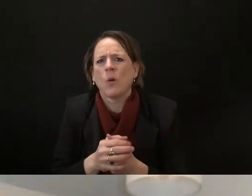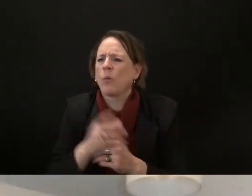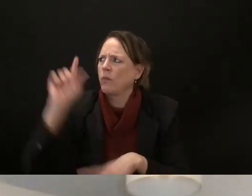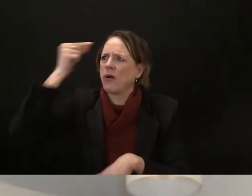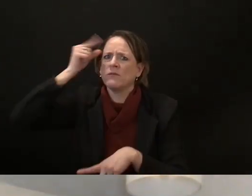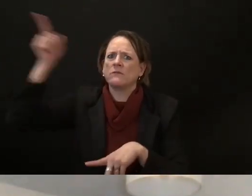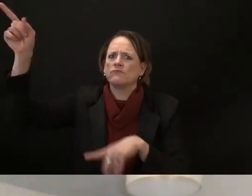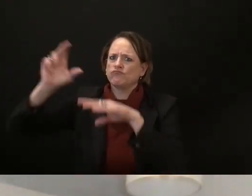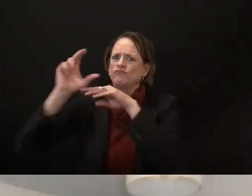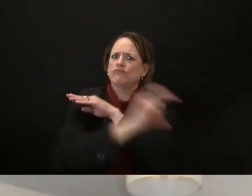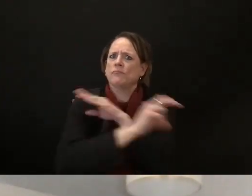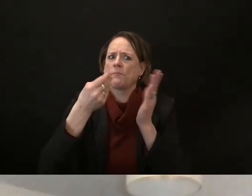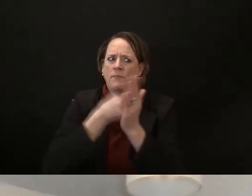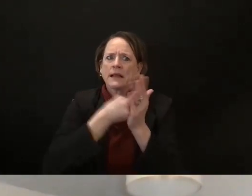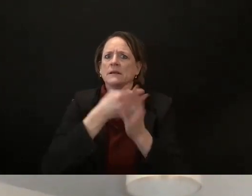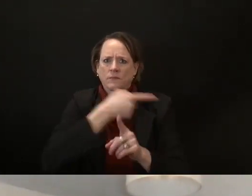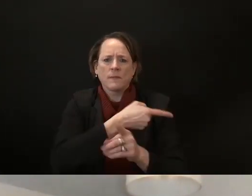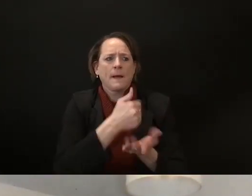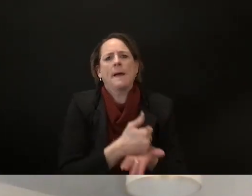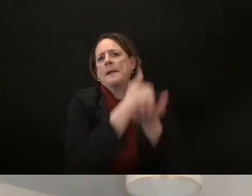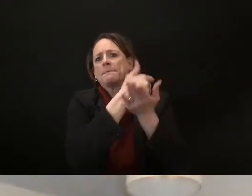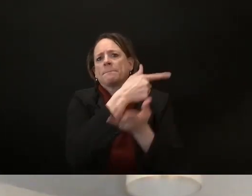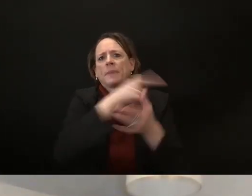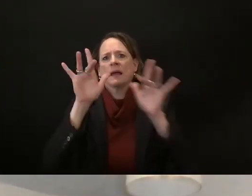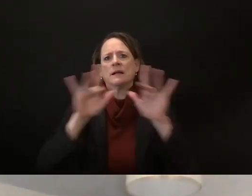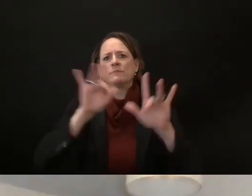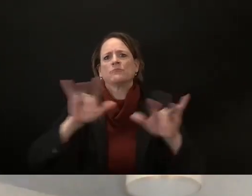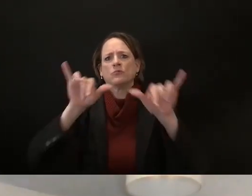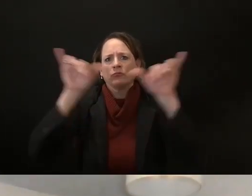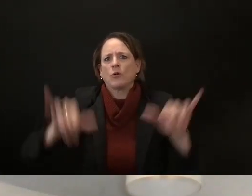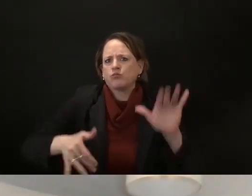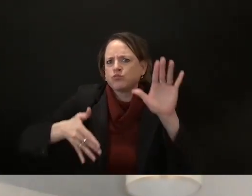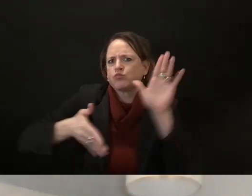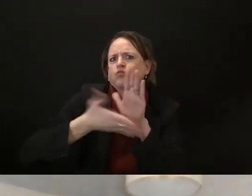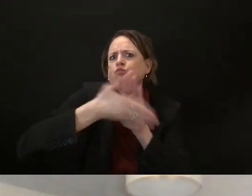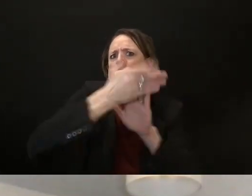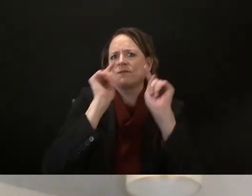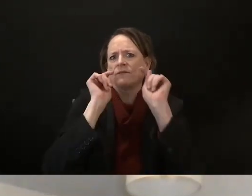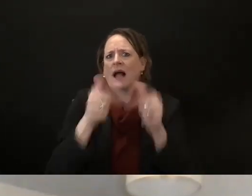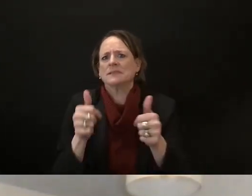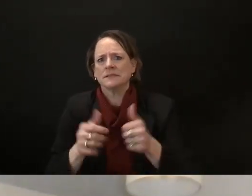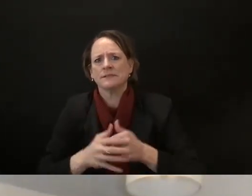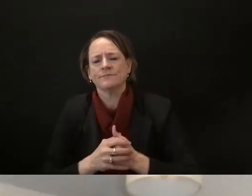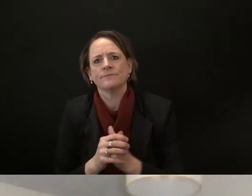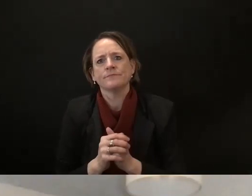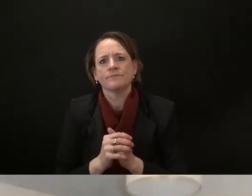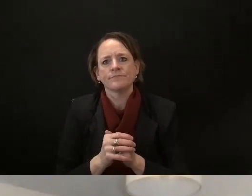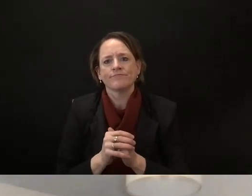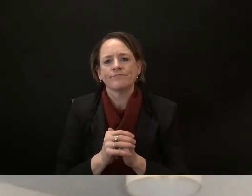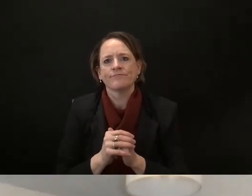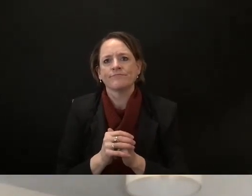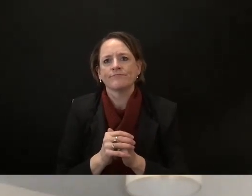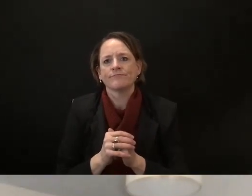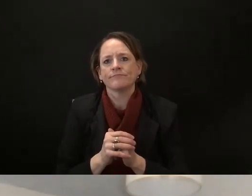yeah it's a it's a persistent issue and uh the the next question is how will you assist those unfairly affected by complicated